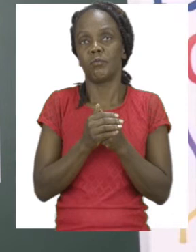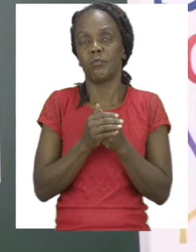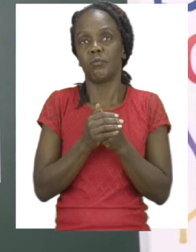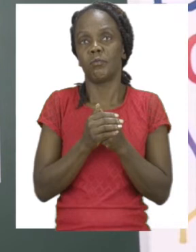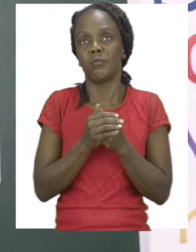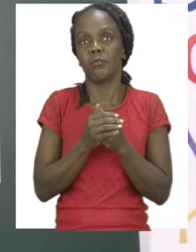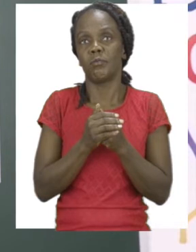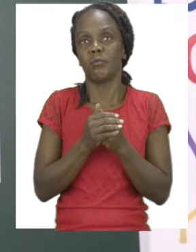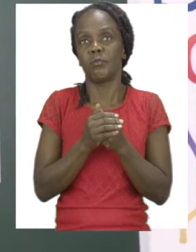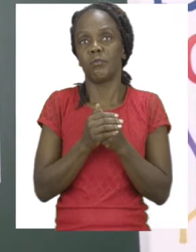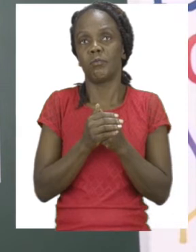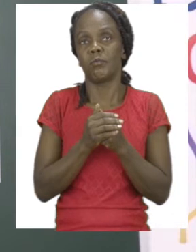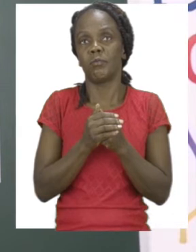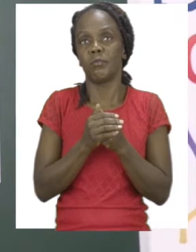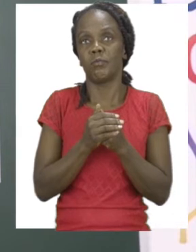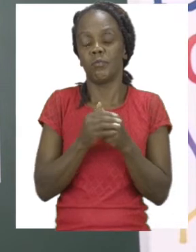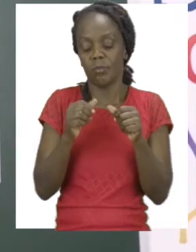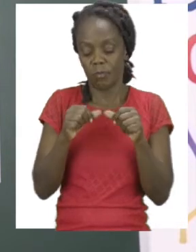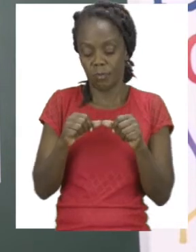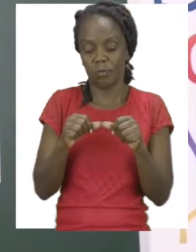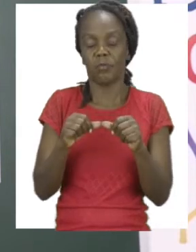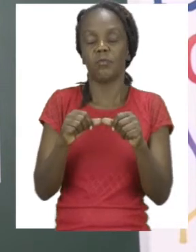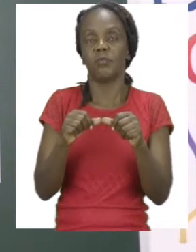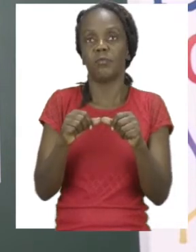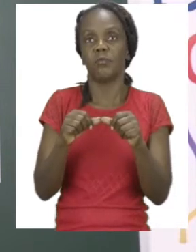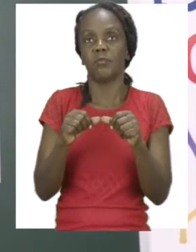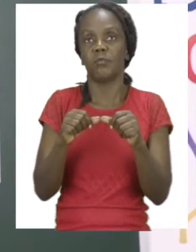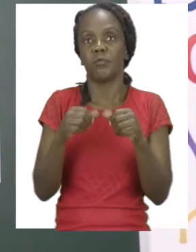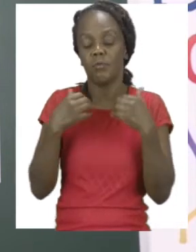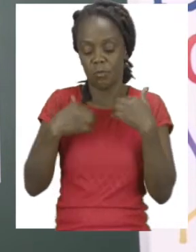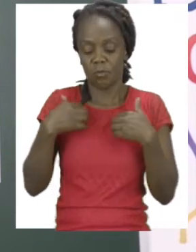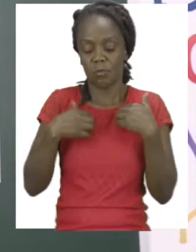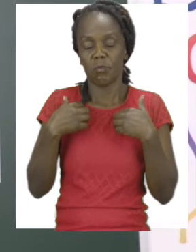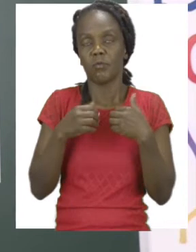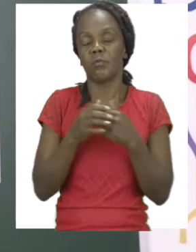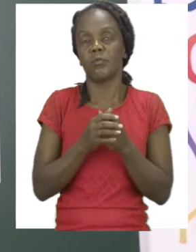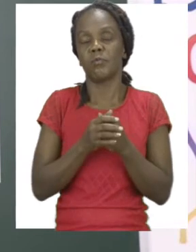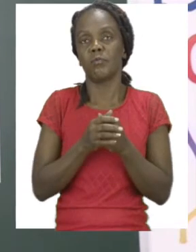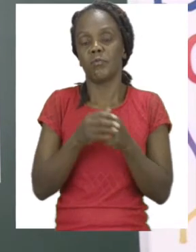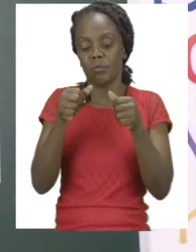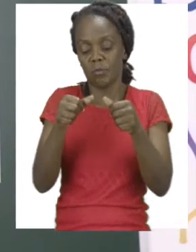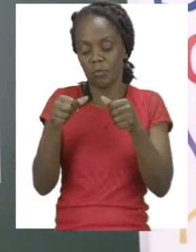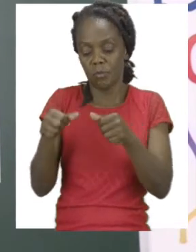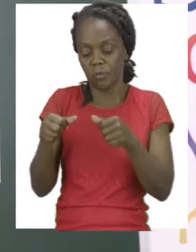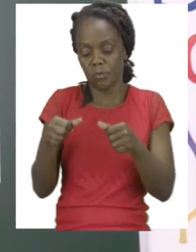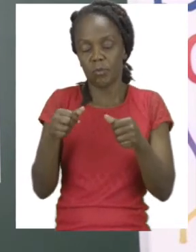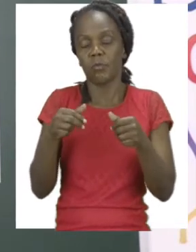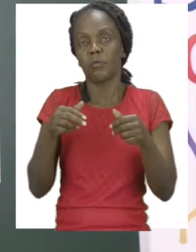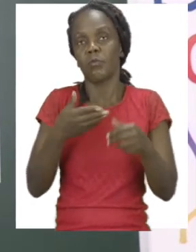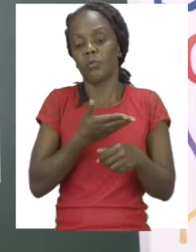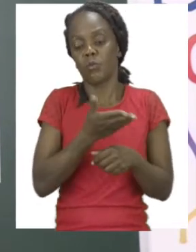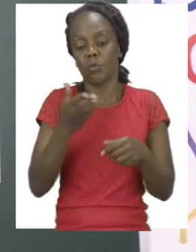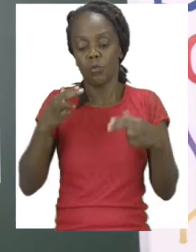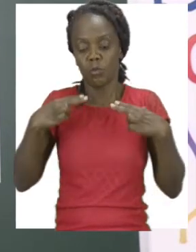body of the teddy is covered in papers. Remember, you don't need a lot of paper, just a little bit, and you can